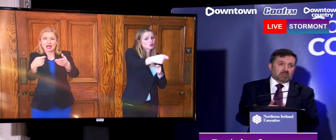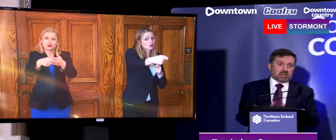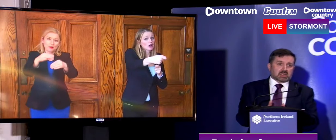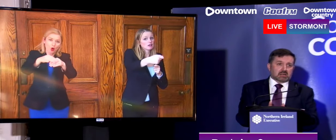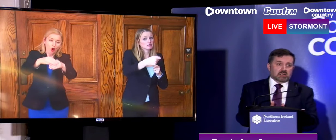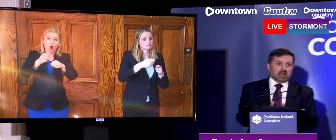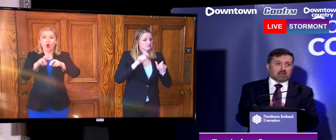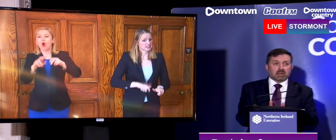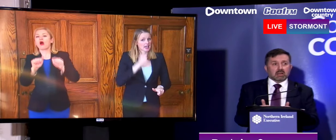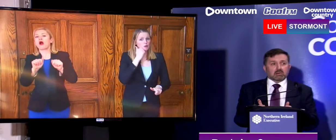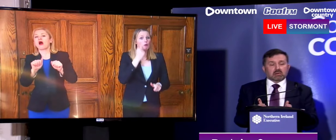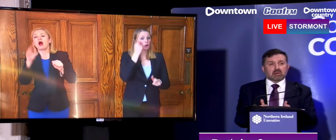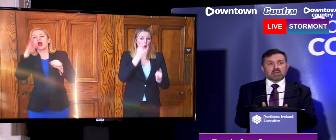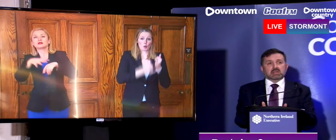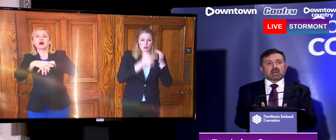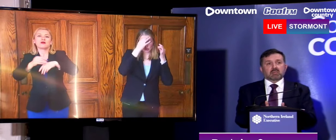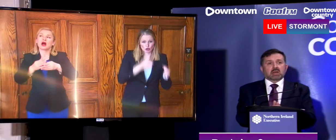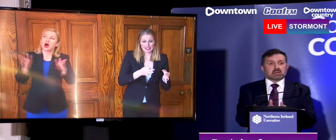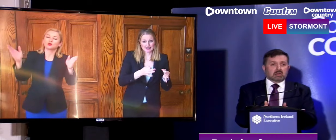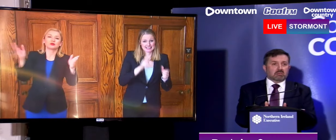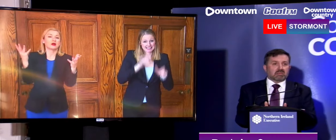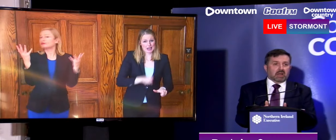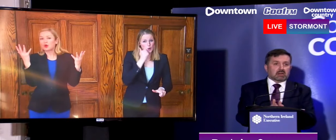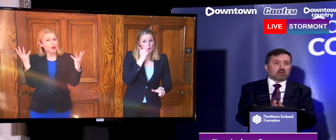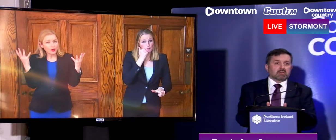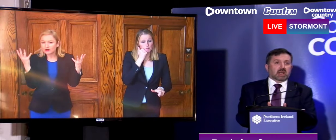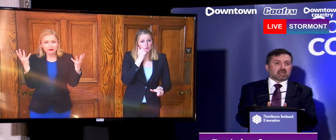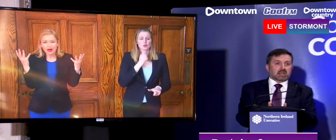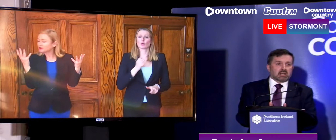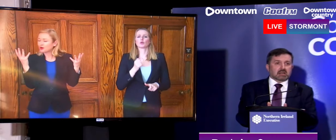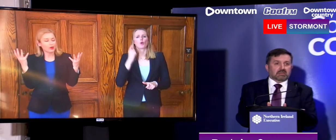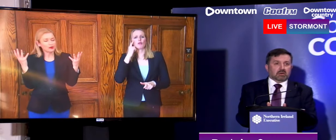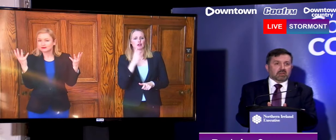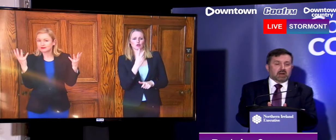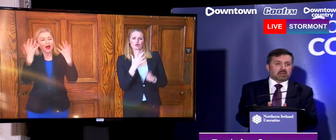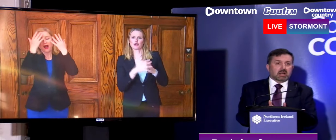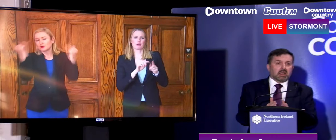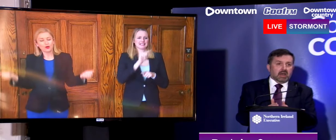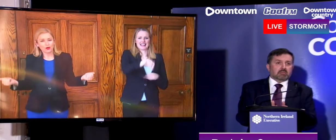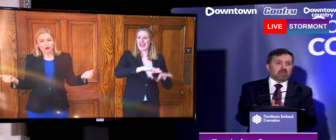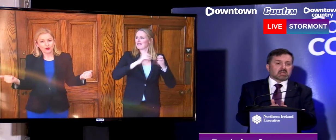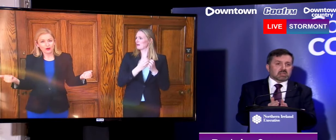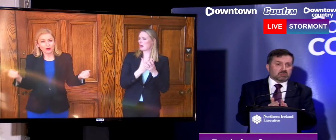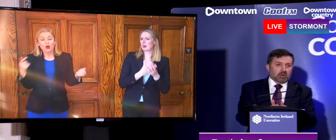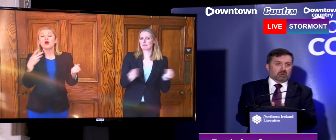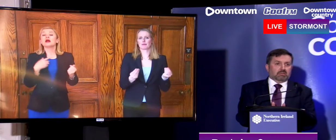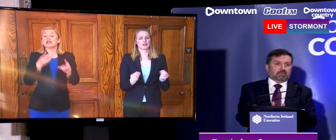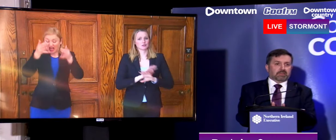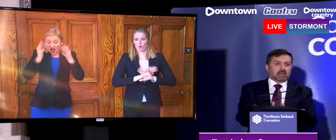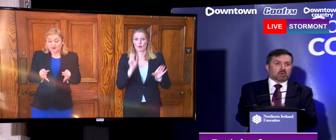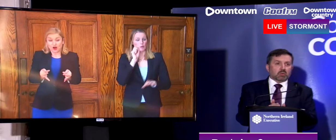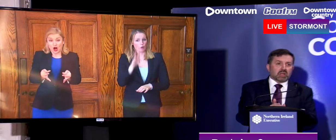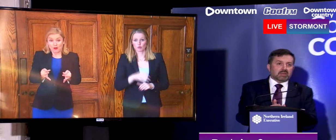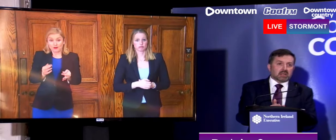to send out the message here today that, you know, in three weeks' time, this will all be fine, COVID-19 has left Northern Ireland, that message is wrong.